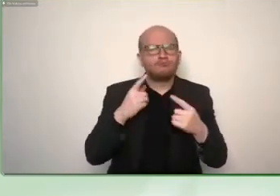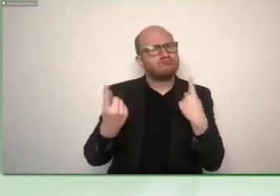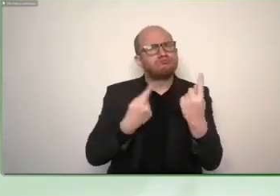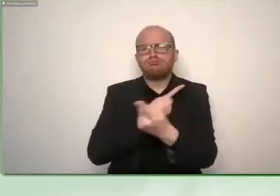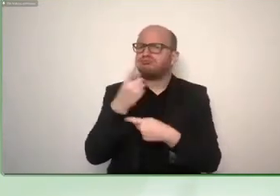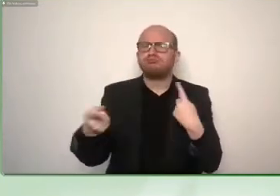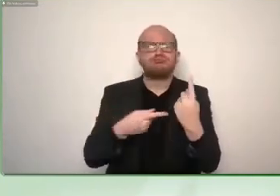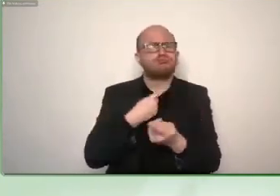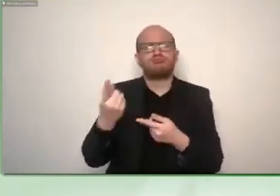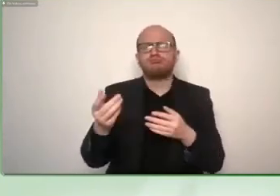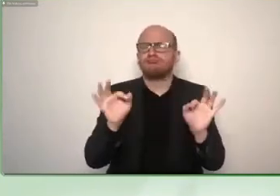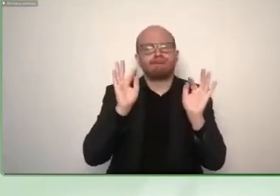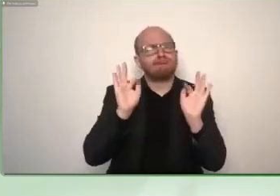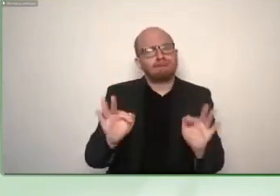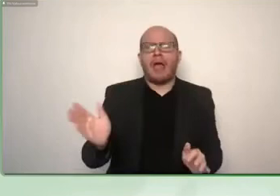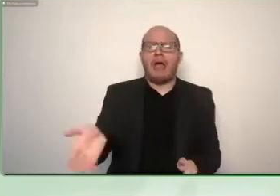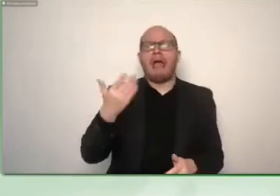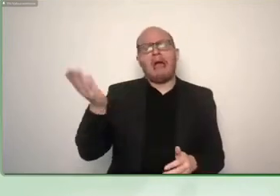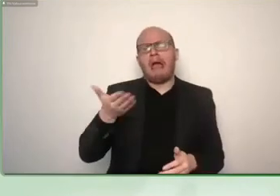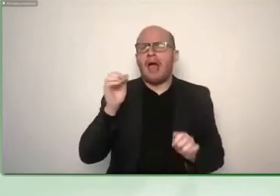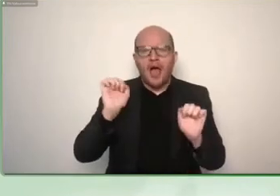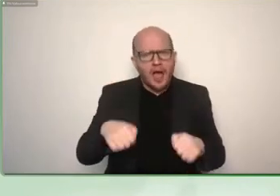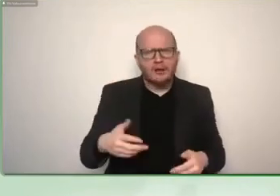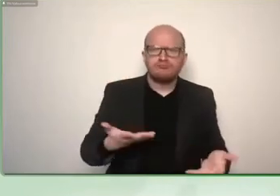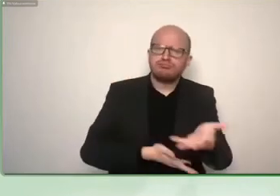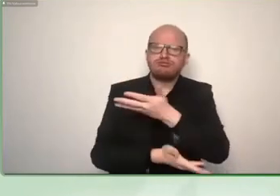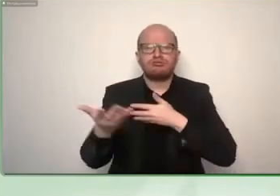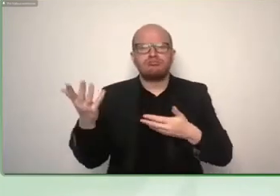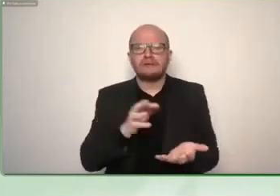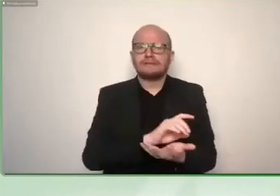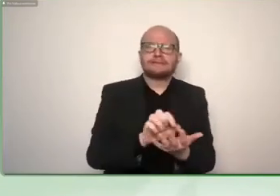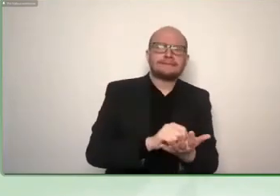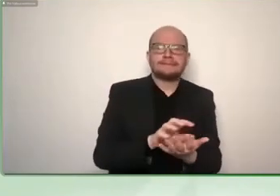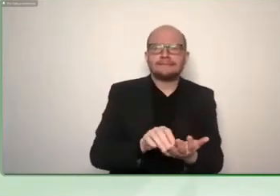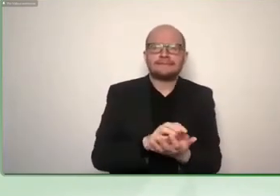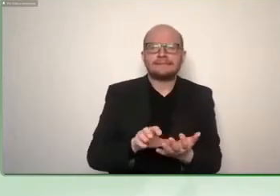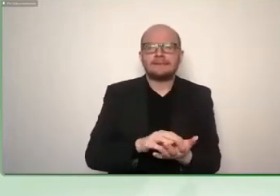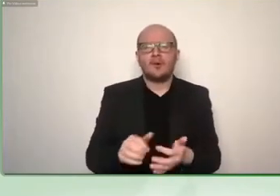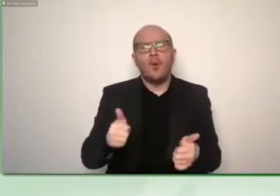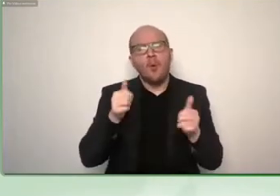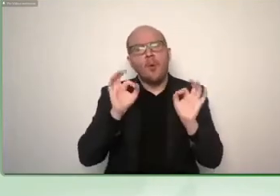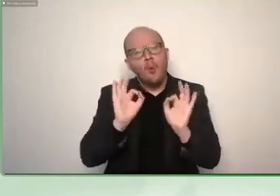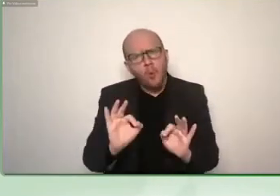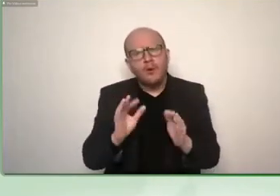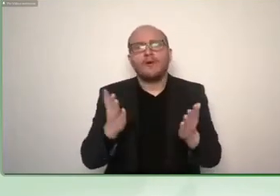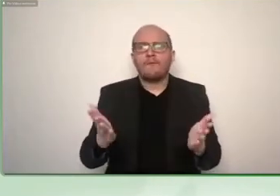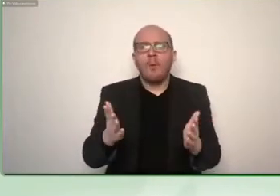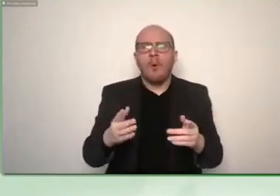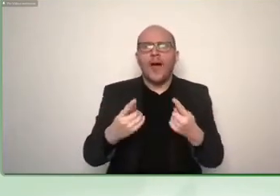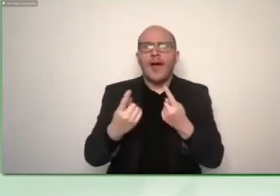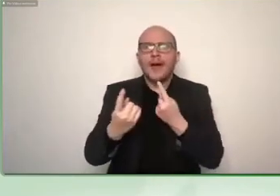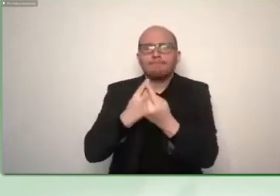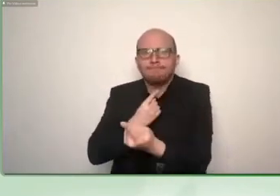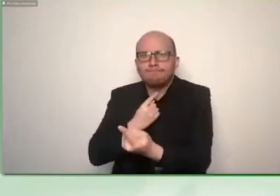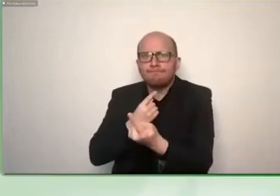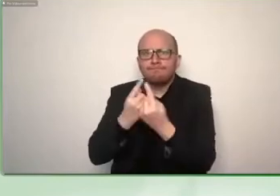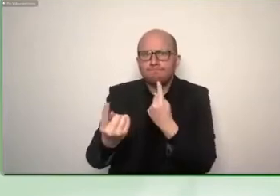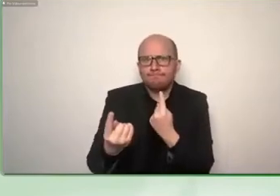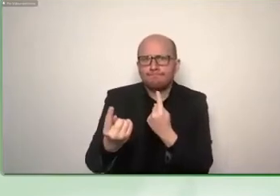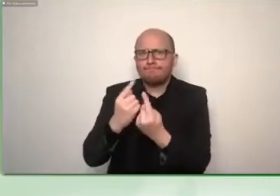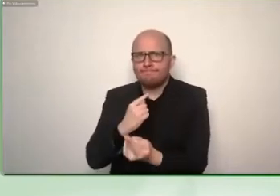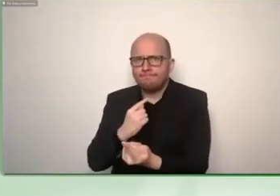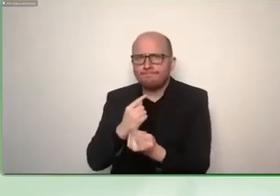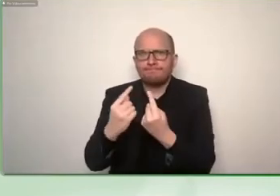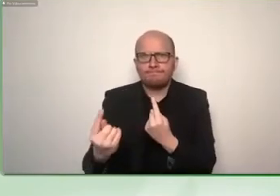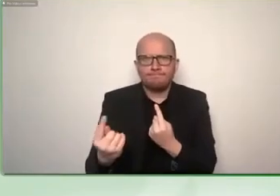environment it's um very useful also for short conversations so it is not a language but it supports communication